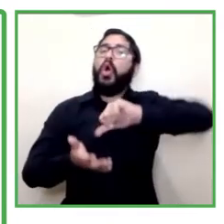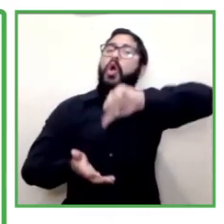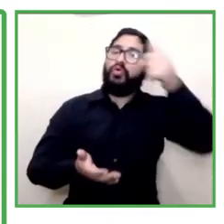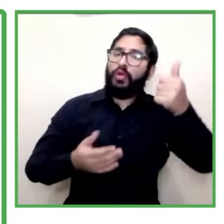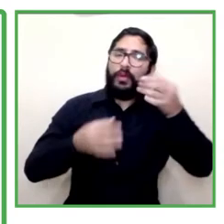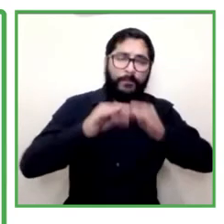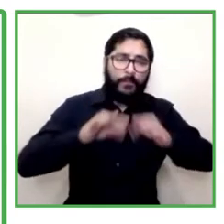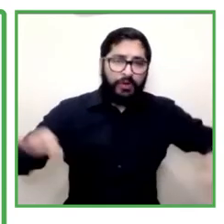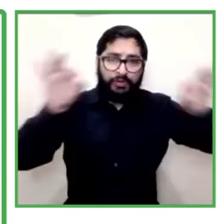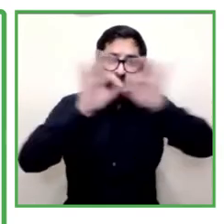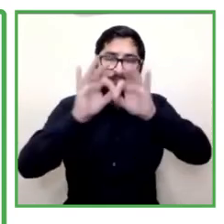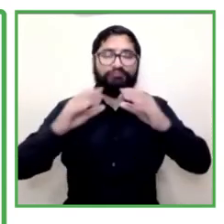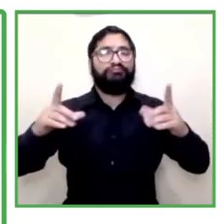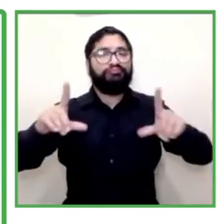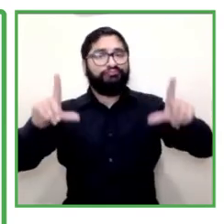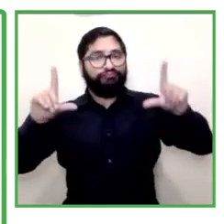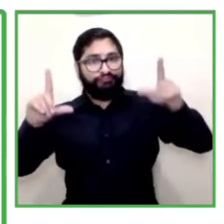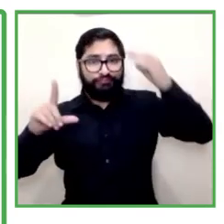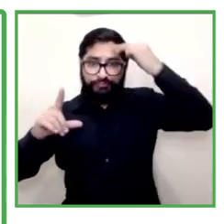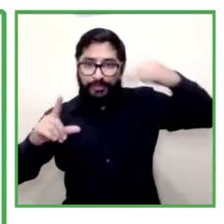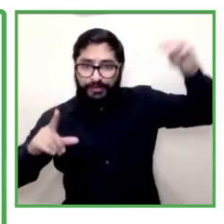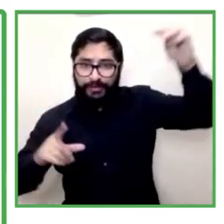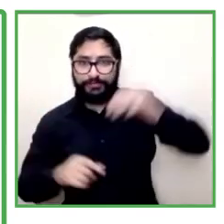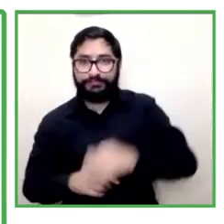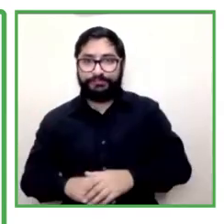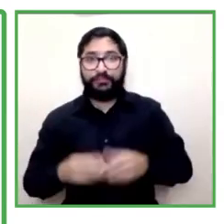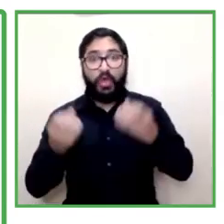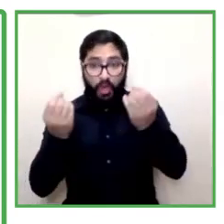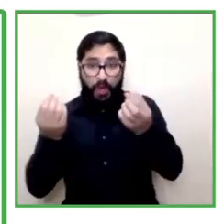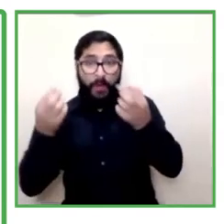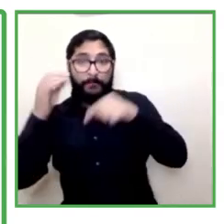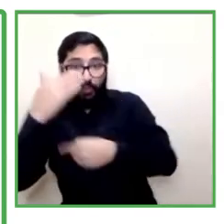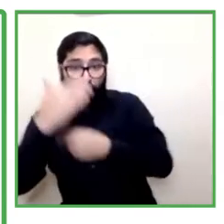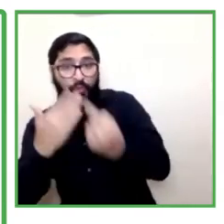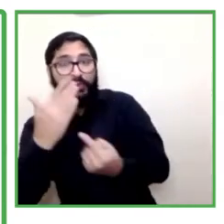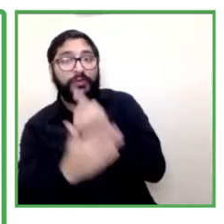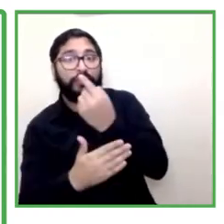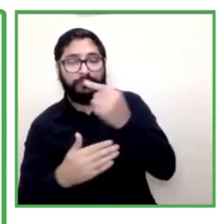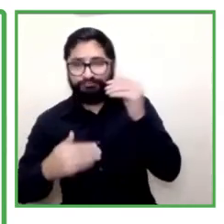is the opportunity of generating exclusive